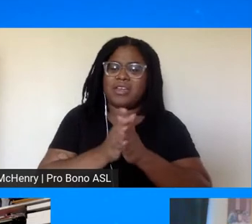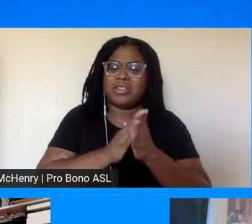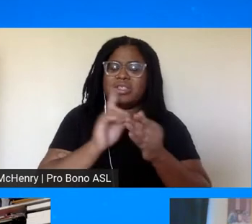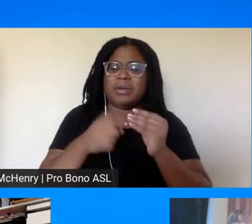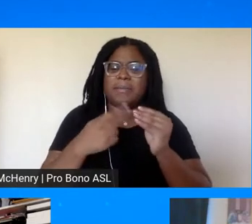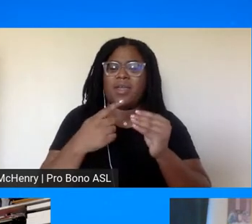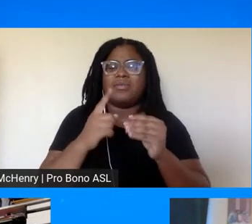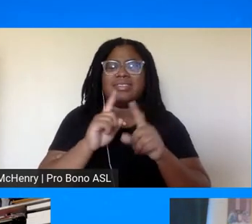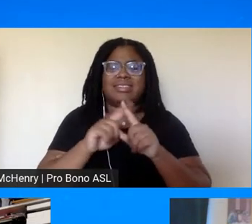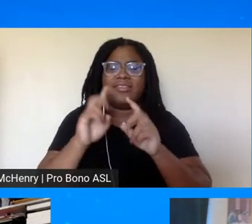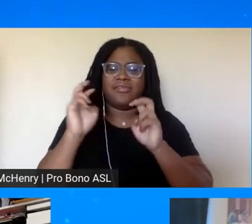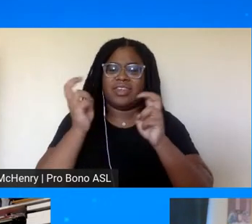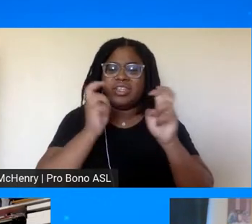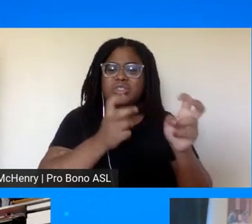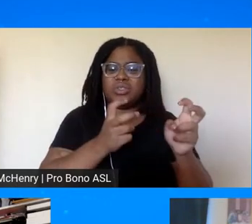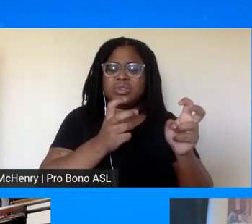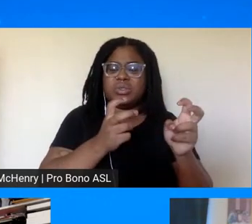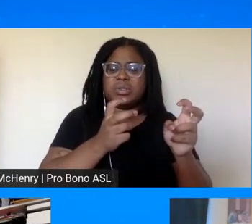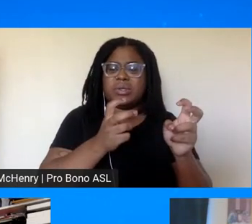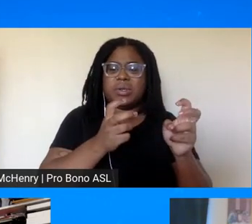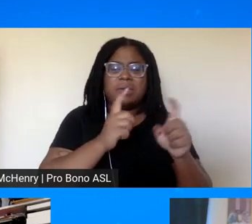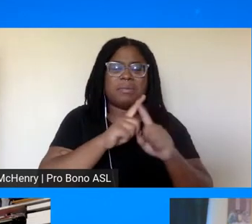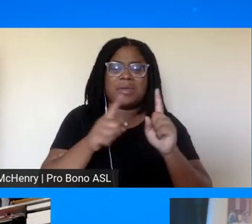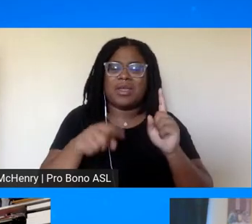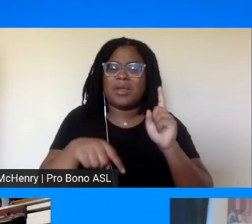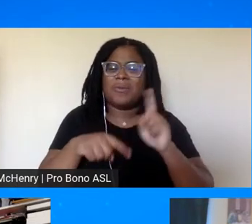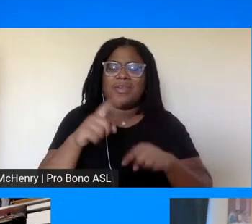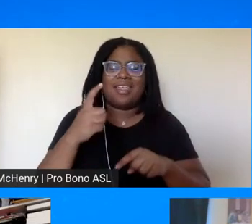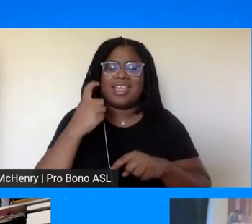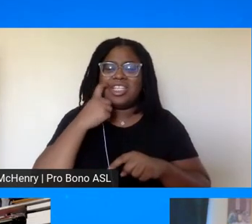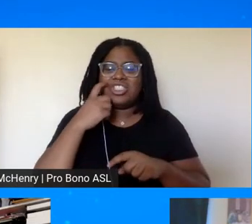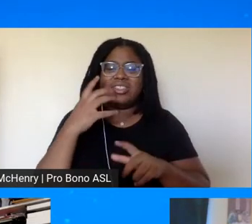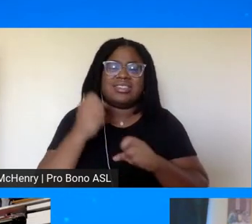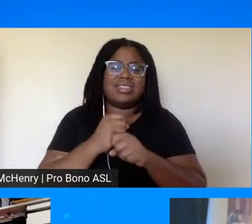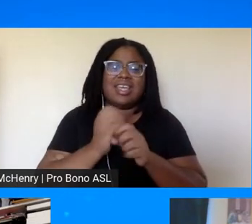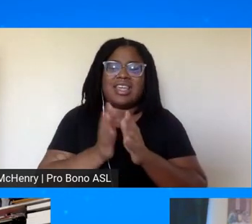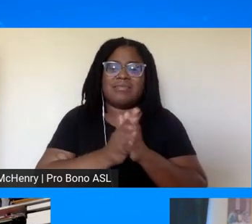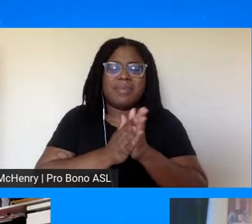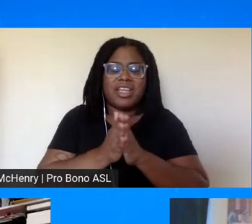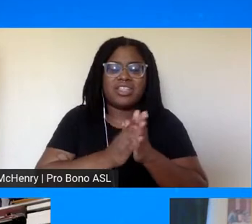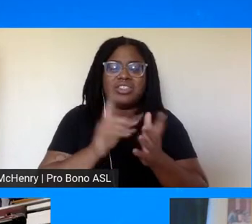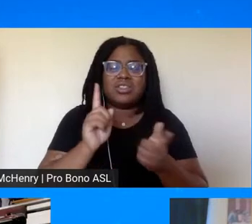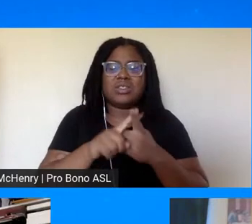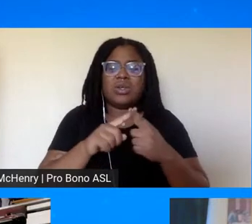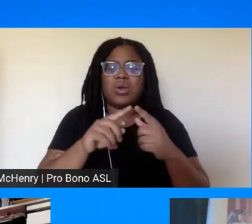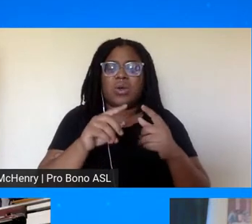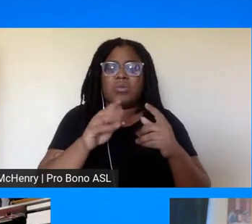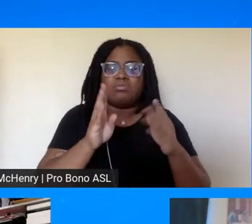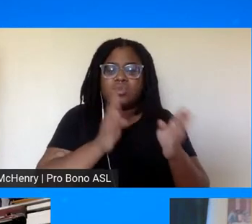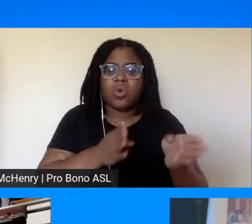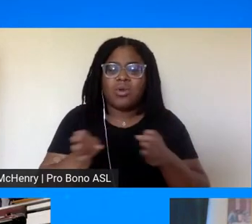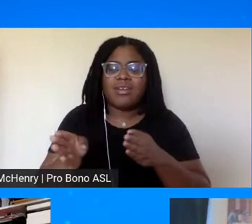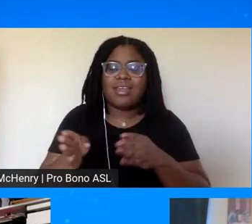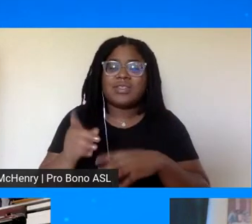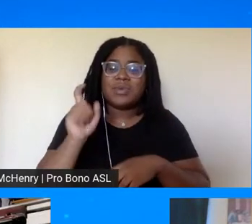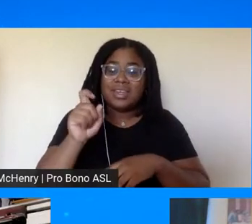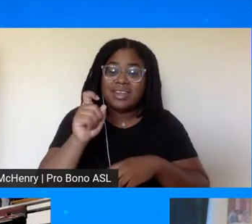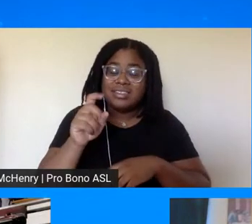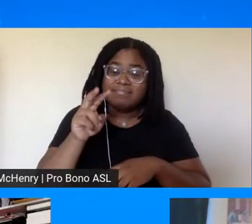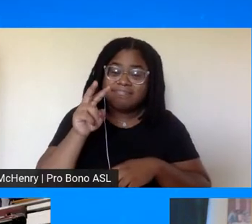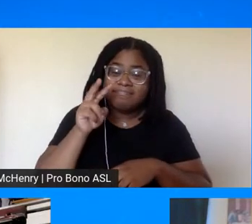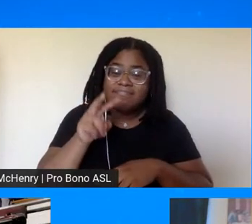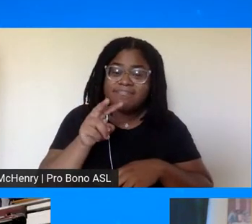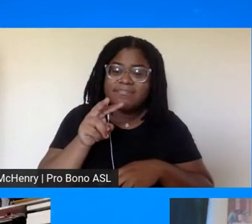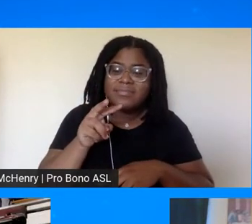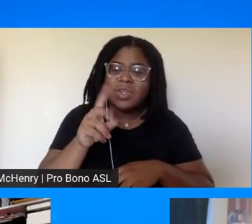but we can't just take passion to organize around. We got to really look at where does